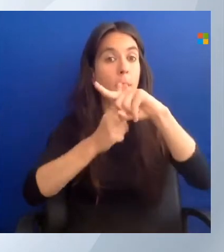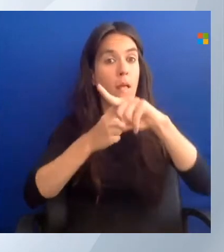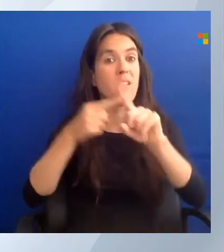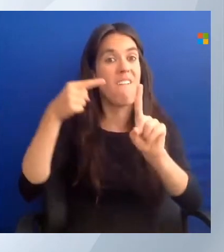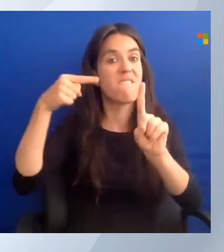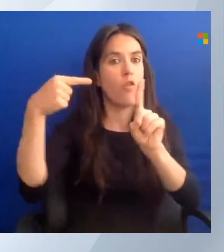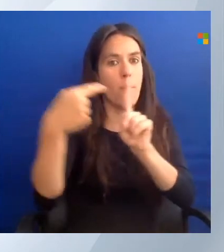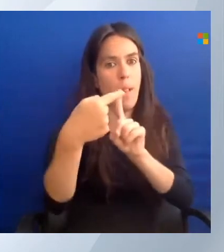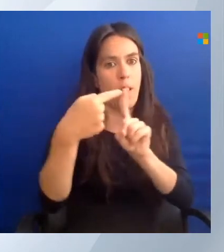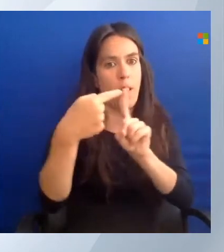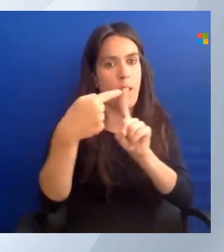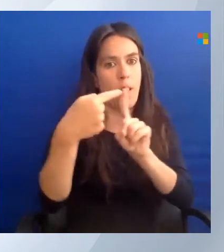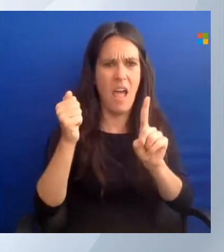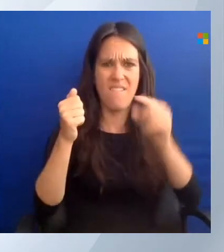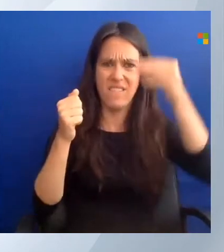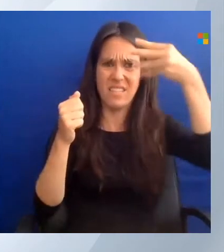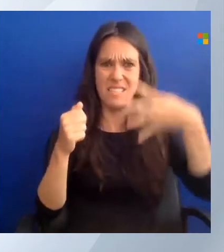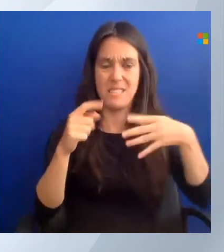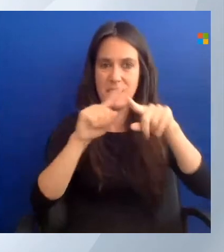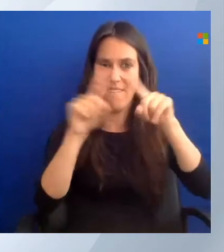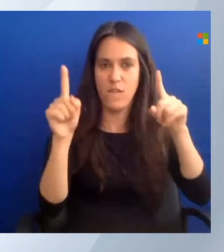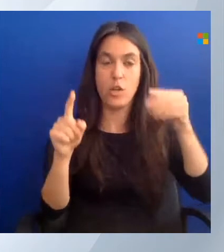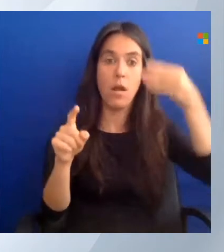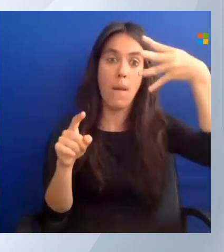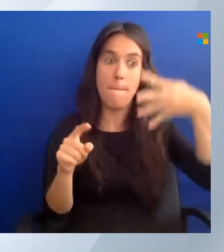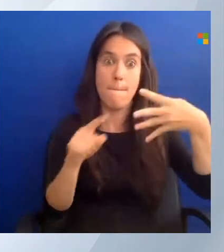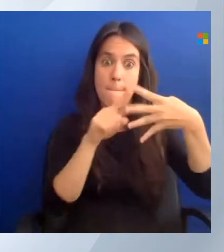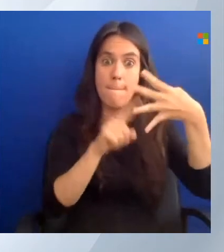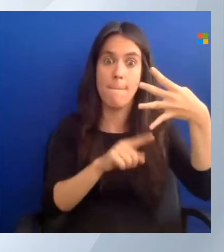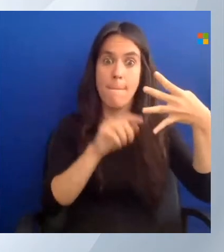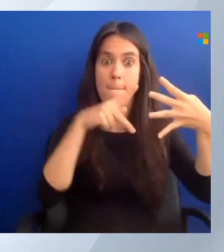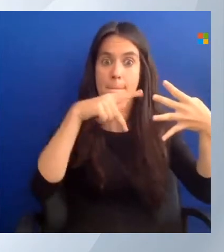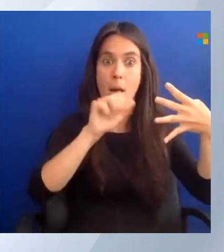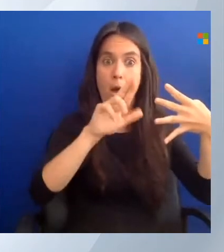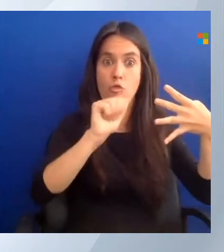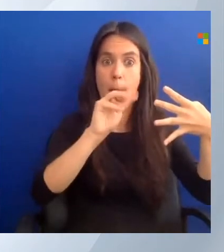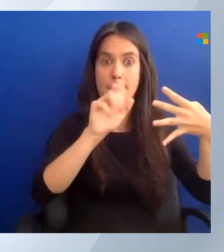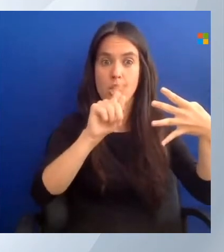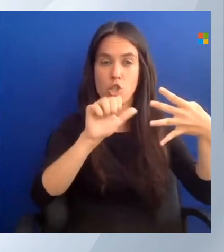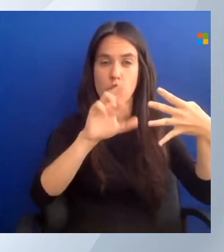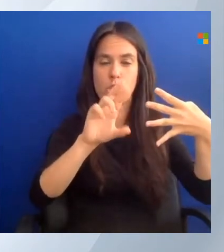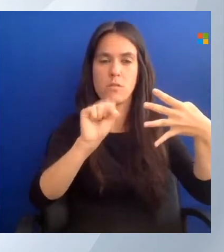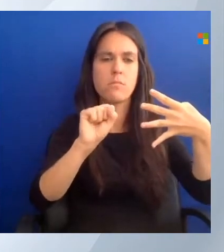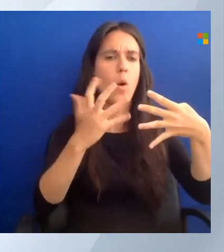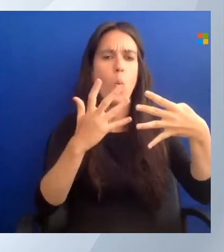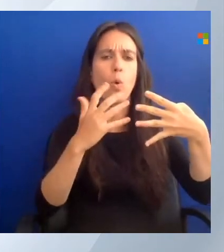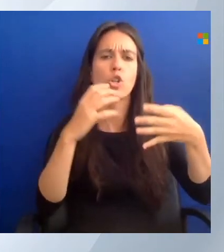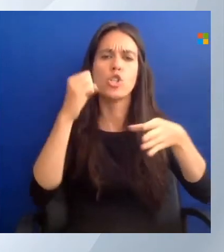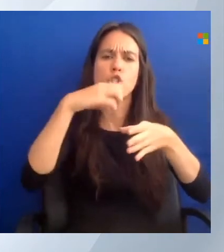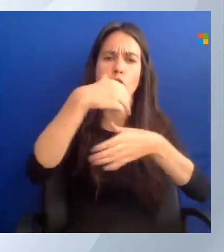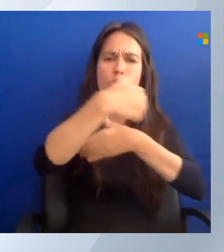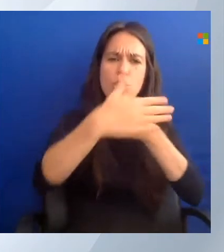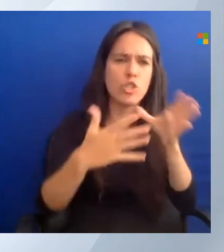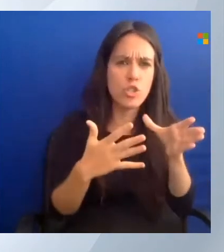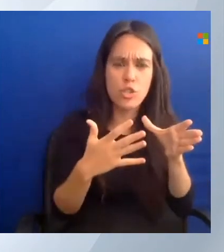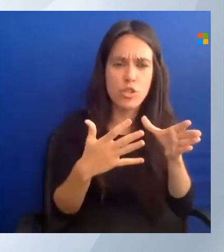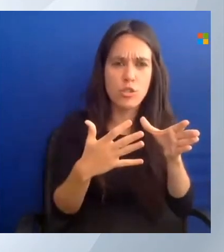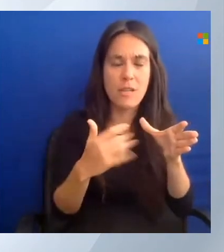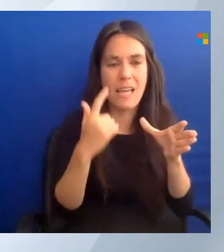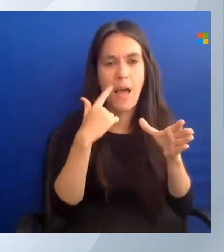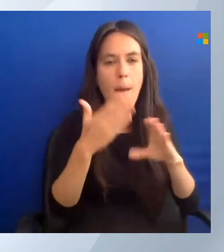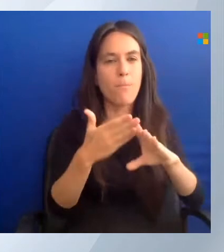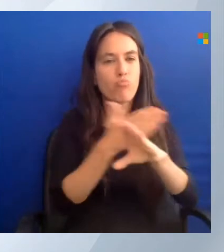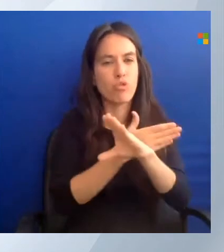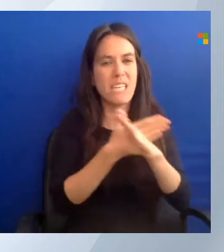And in this case, the parameters are that storage account type. And it uses a prefix for the name.